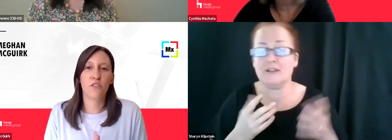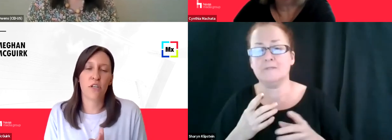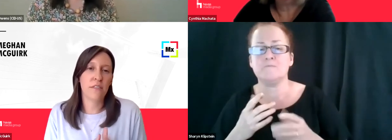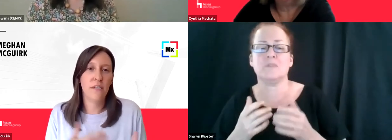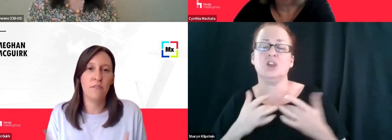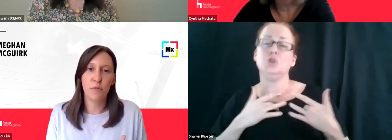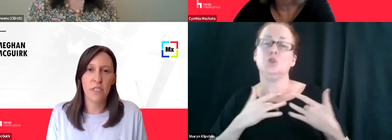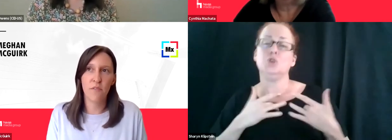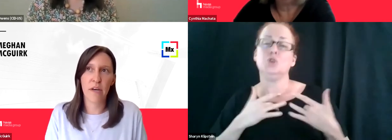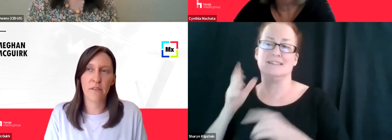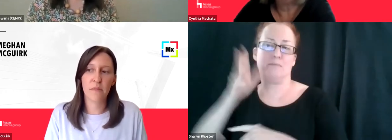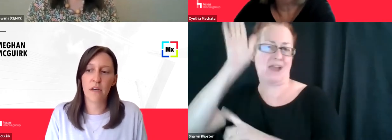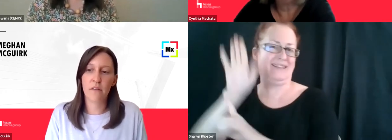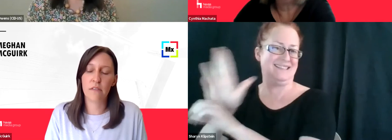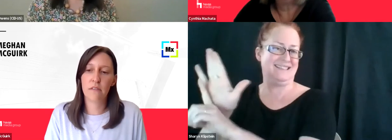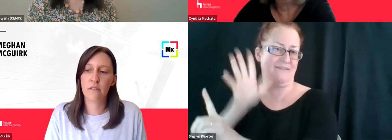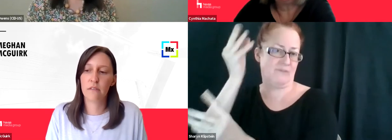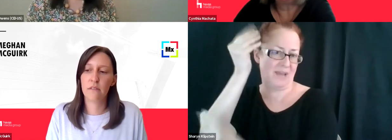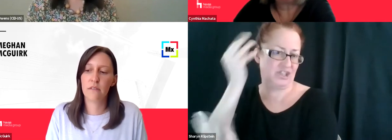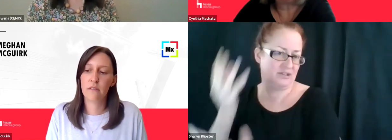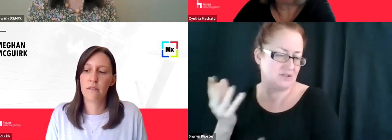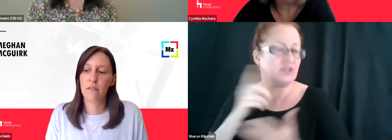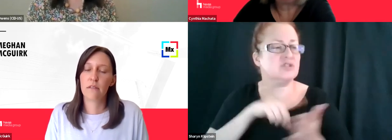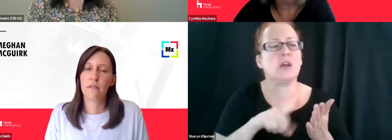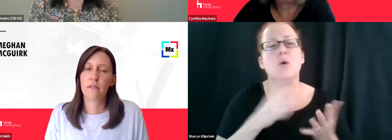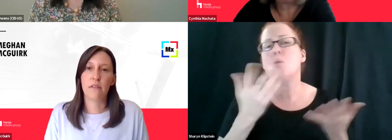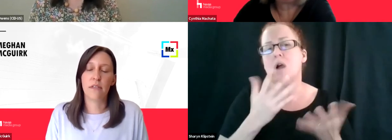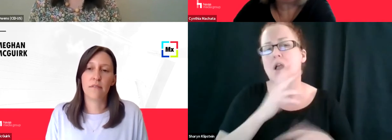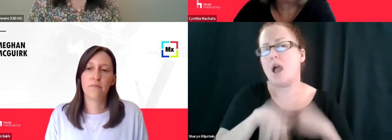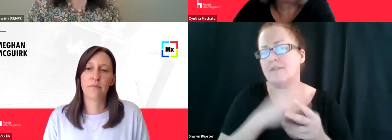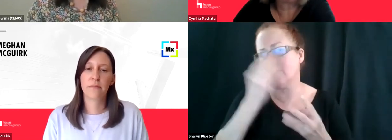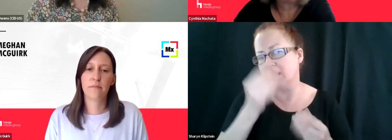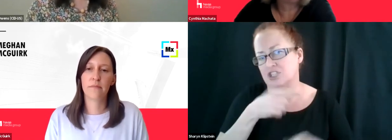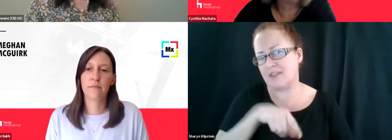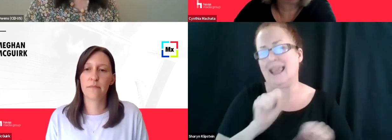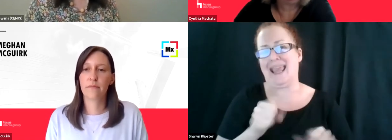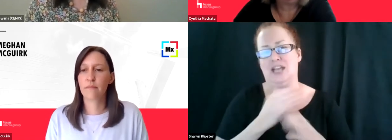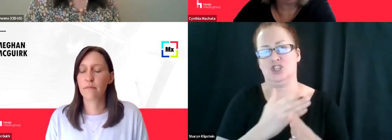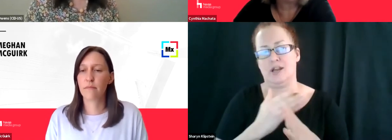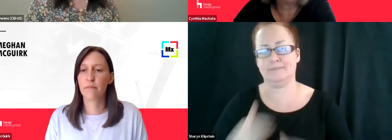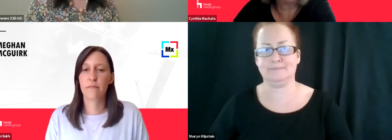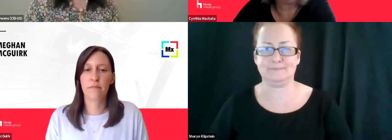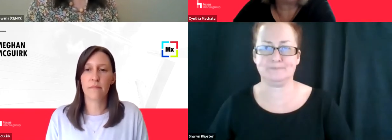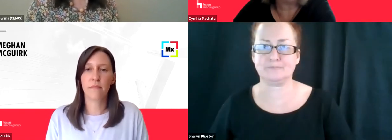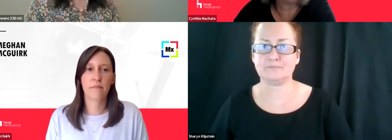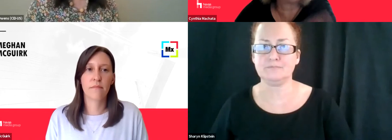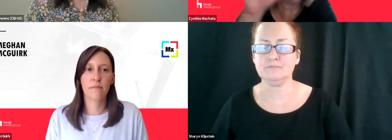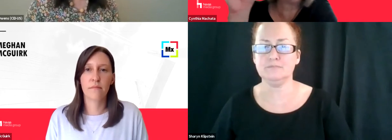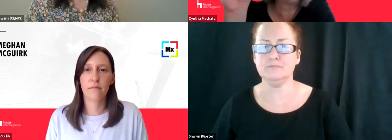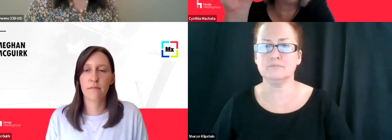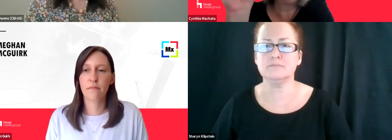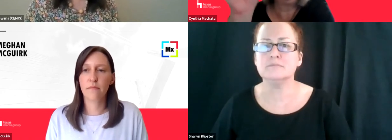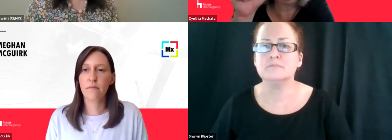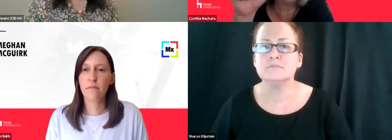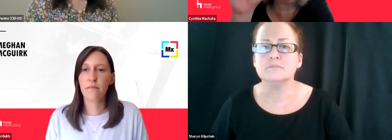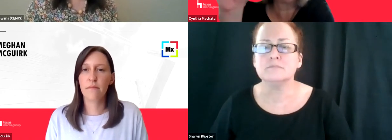information is your child even able to give about themselves? That's right. Yeah, absolutely. Yeah. Yes. Yeah. And we actually would isolate the,